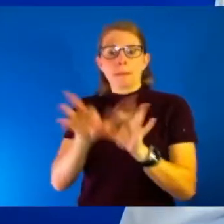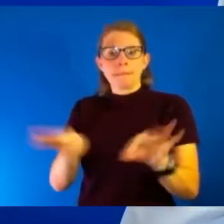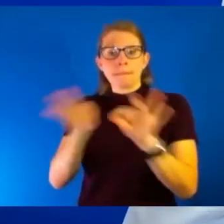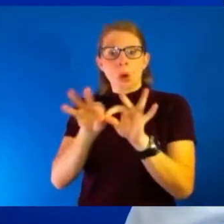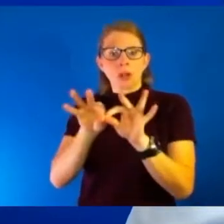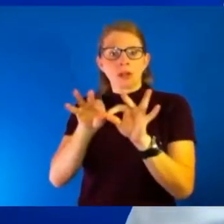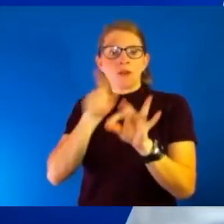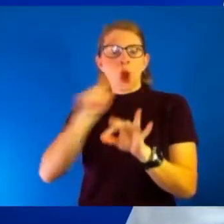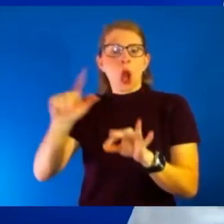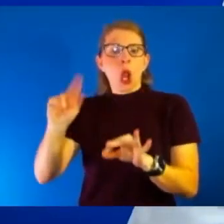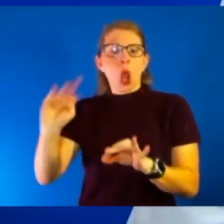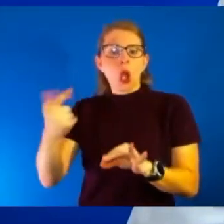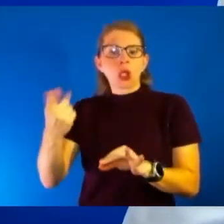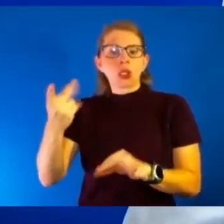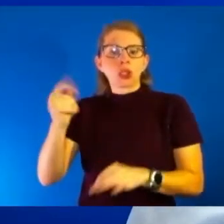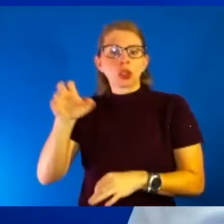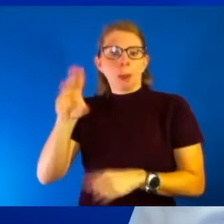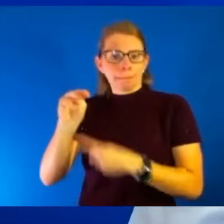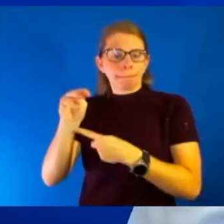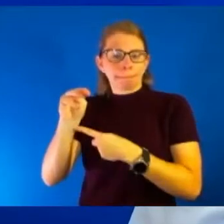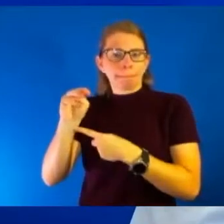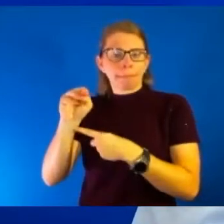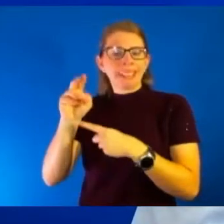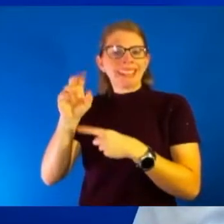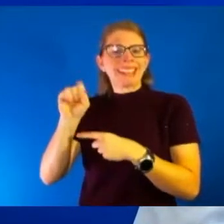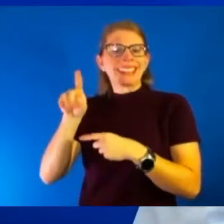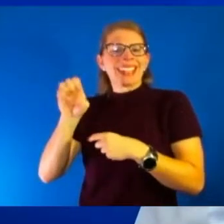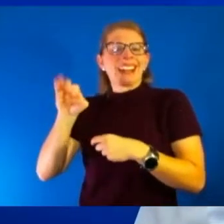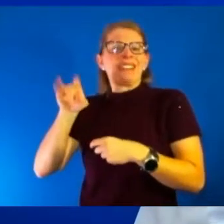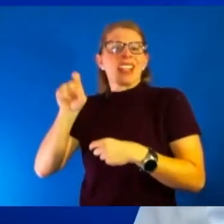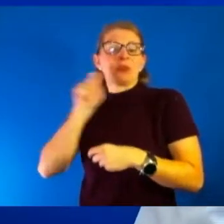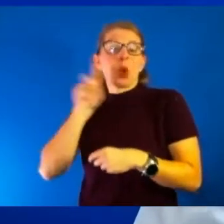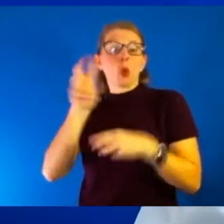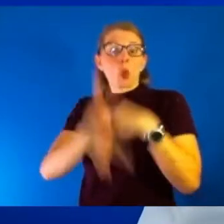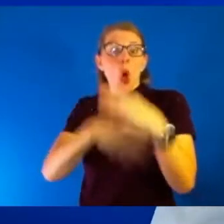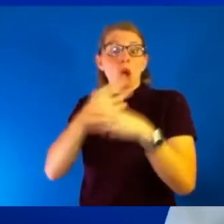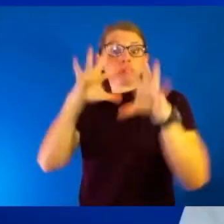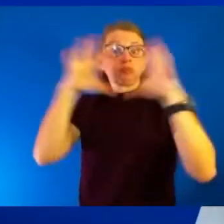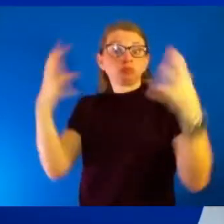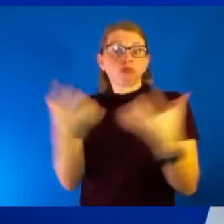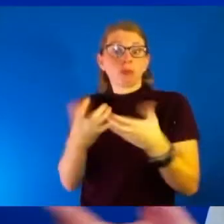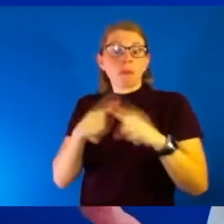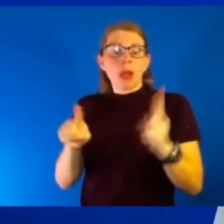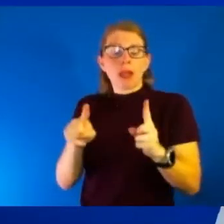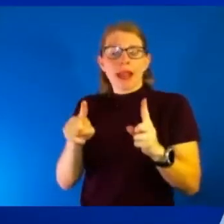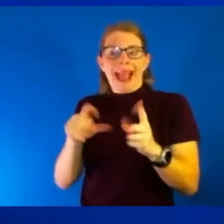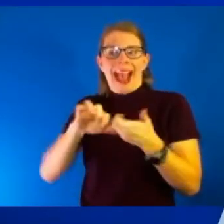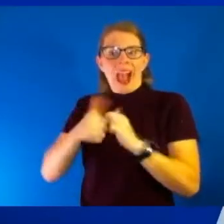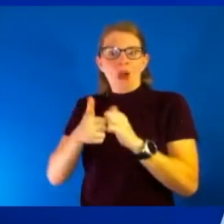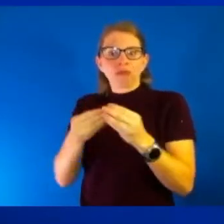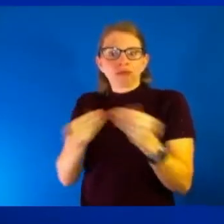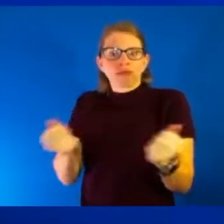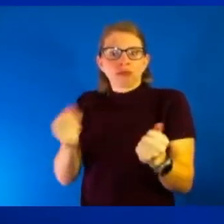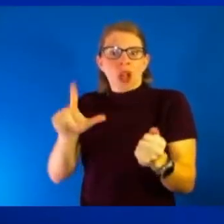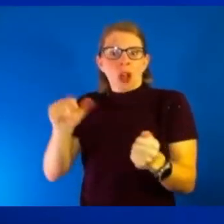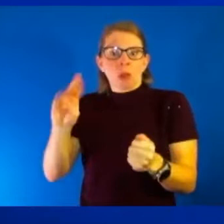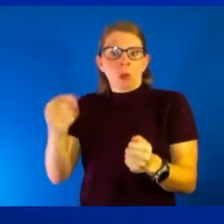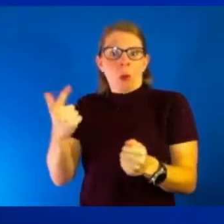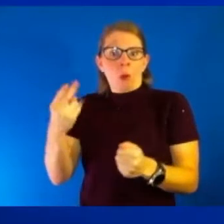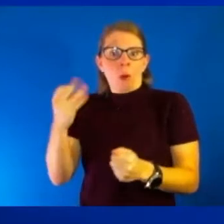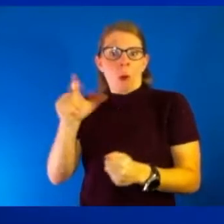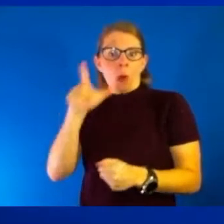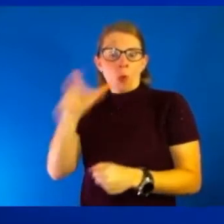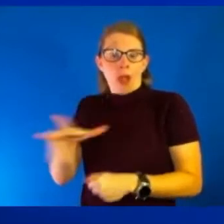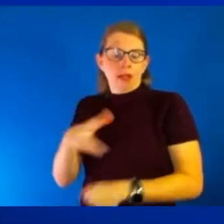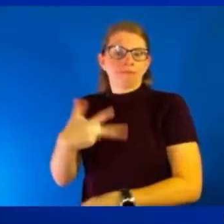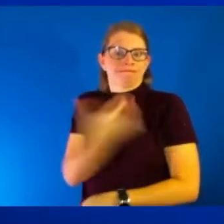side effects of COVID across the world, but also saying, look, vaccination looks like one of the ways out of that. So I know we're gonna get into that conversation with our, our guests,